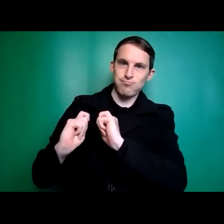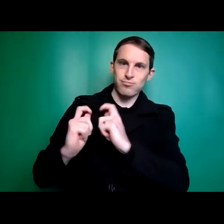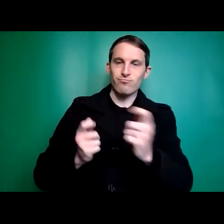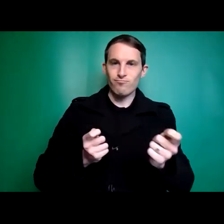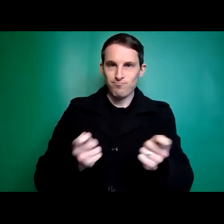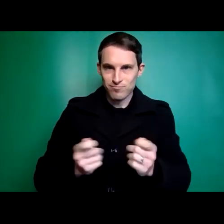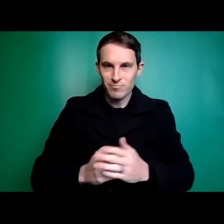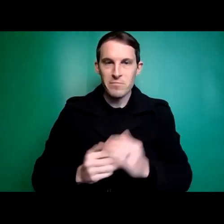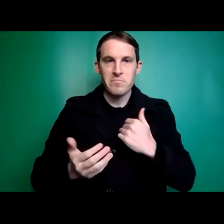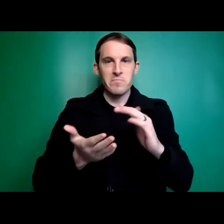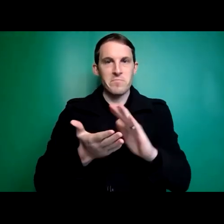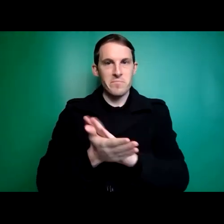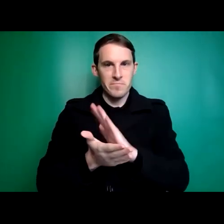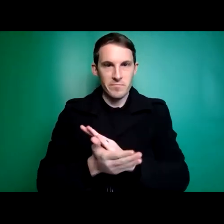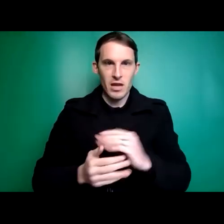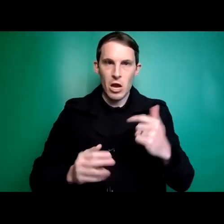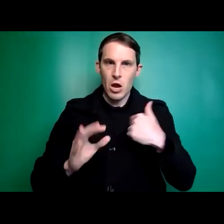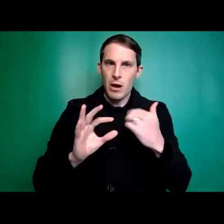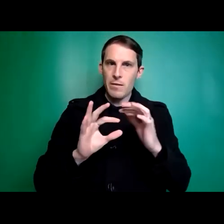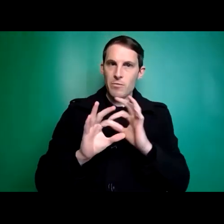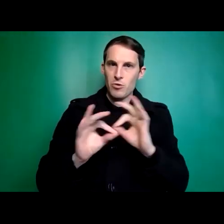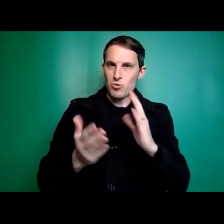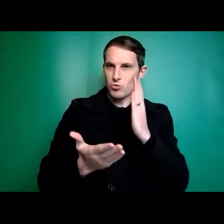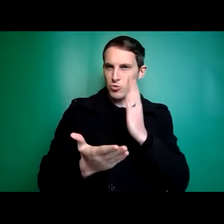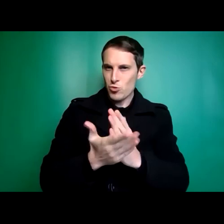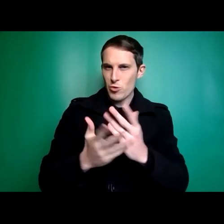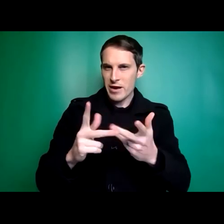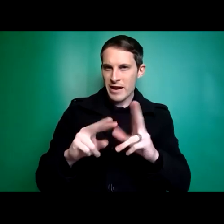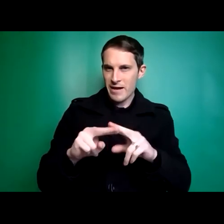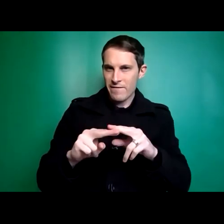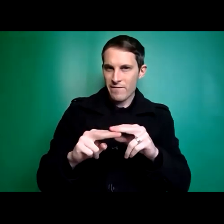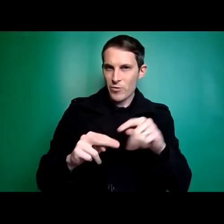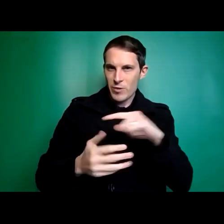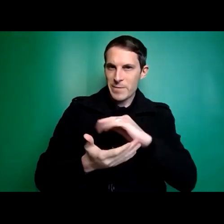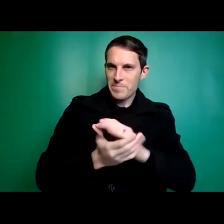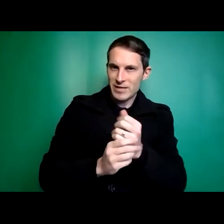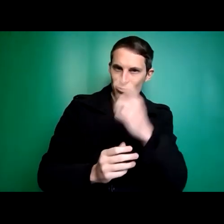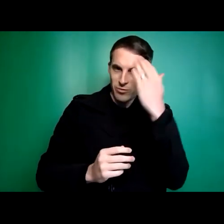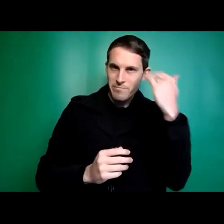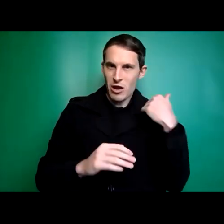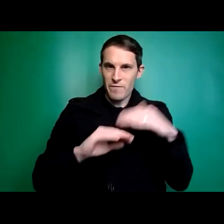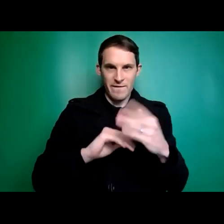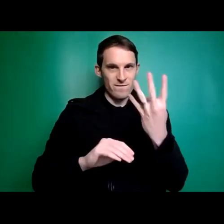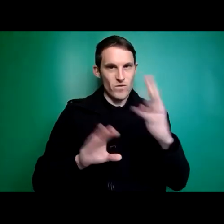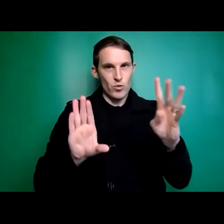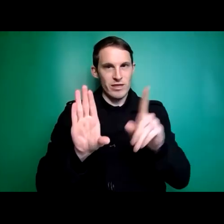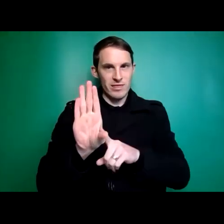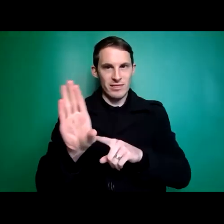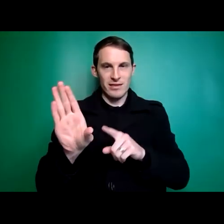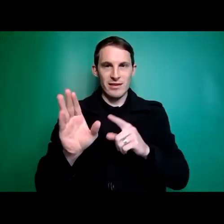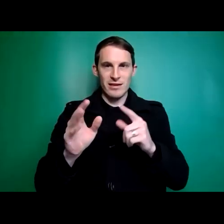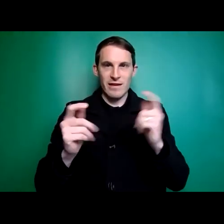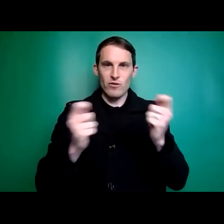happy to do that. I'm not sure if I'm pleased that you've reminded us that it's the 40th anniversary of the International Year of People with Disabilities.